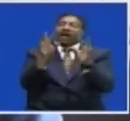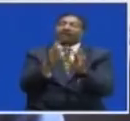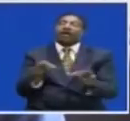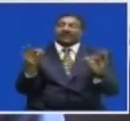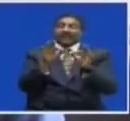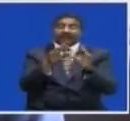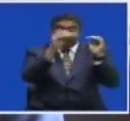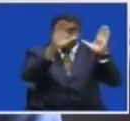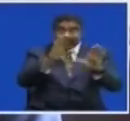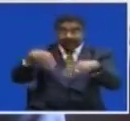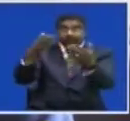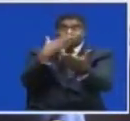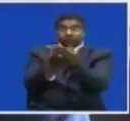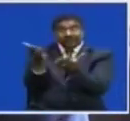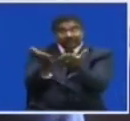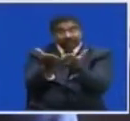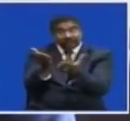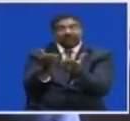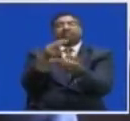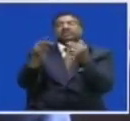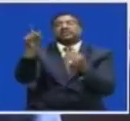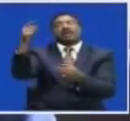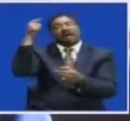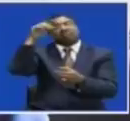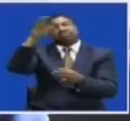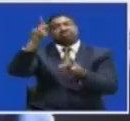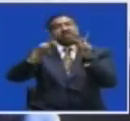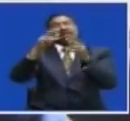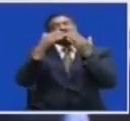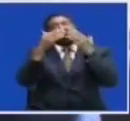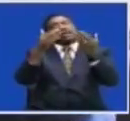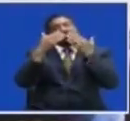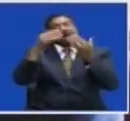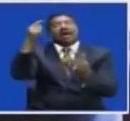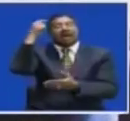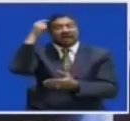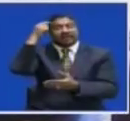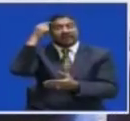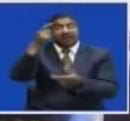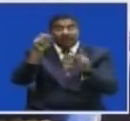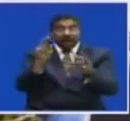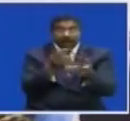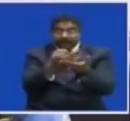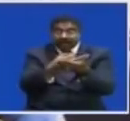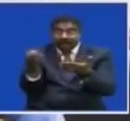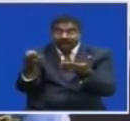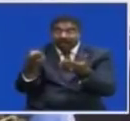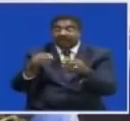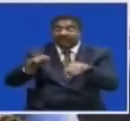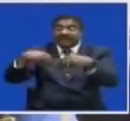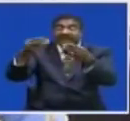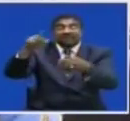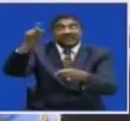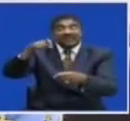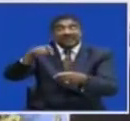many people are going to appreciate what government is doing The moment we fail to provide for the needs of our people as